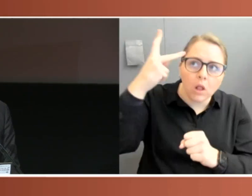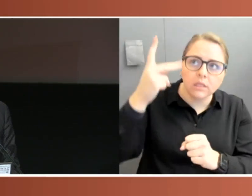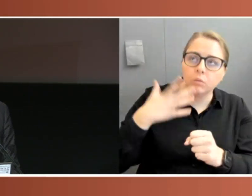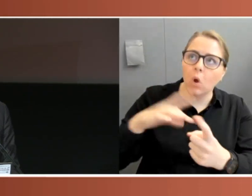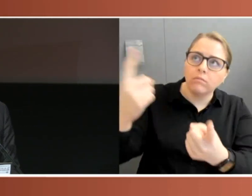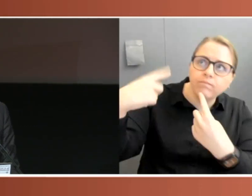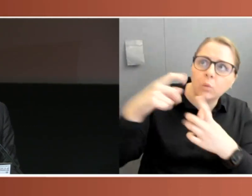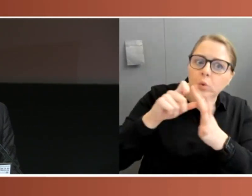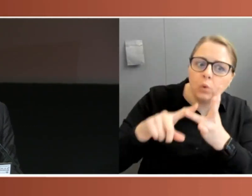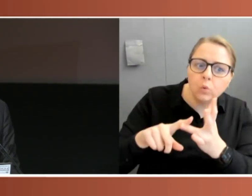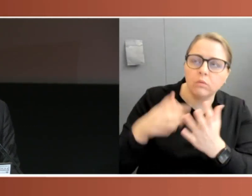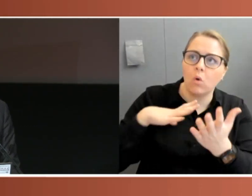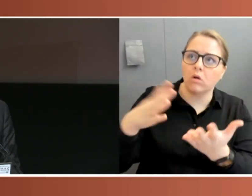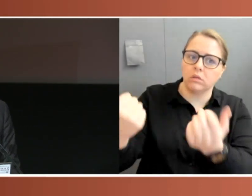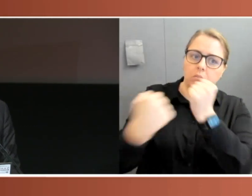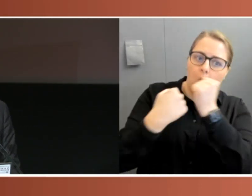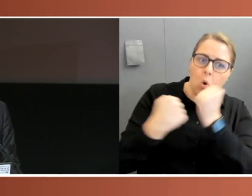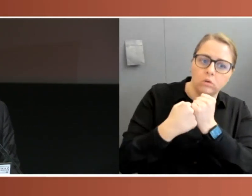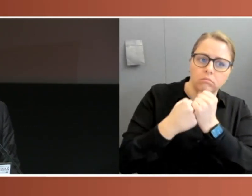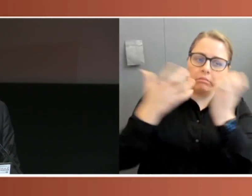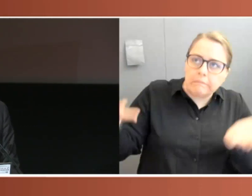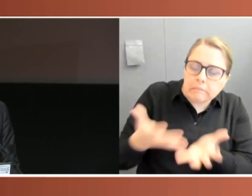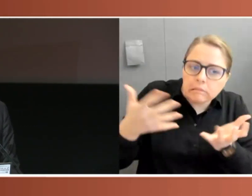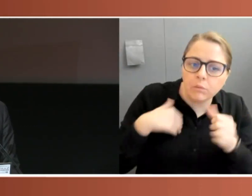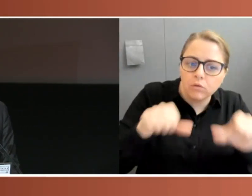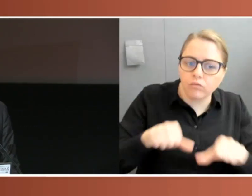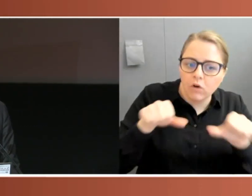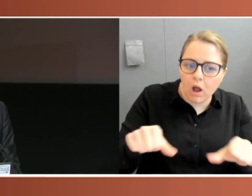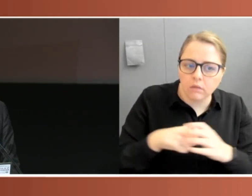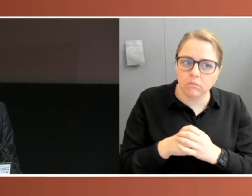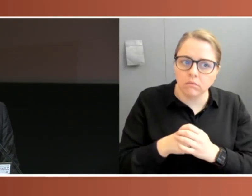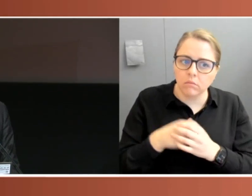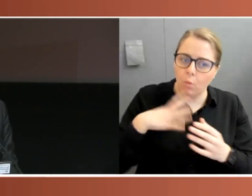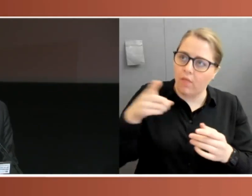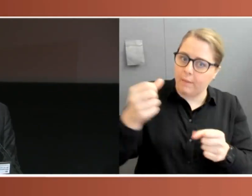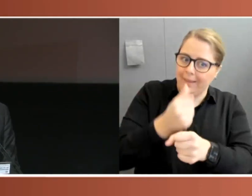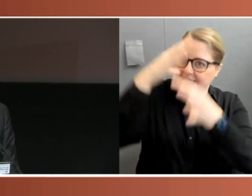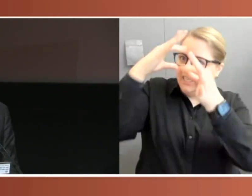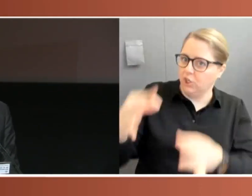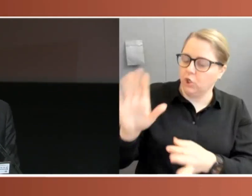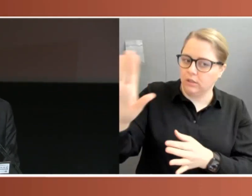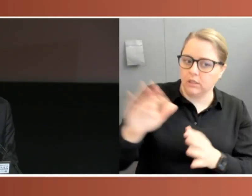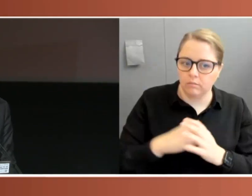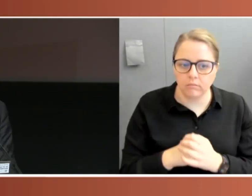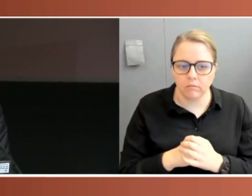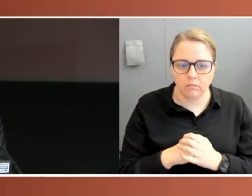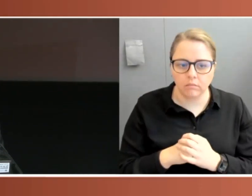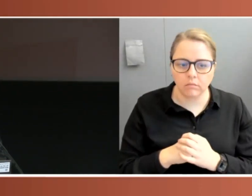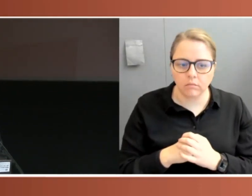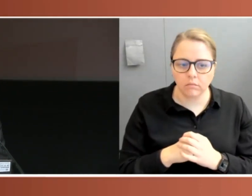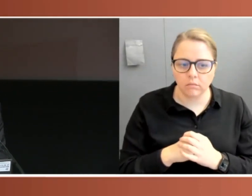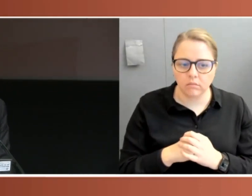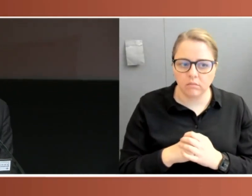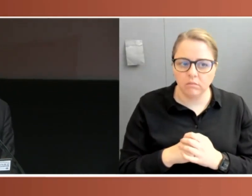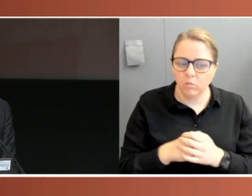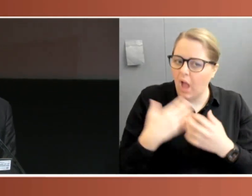of looking for assurance, with also a sense of looking for decisive action. And we can think of many instances around the world when that's been the case.